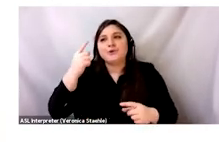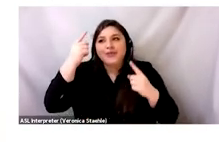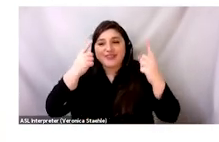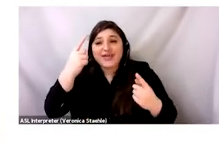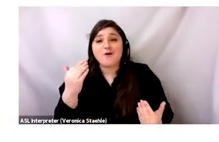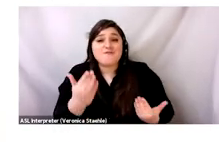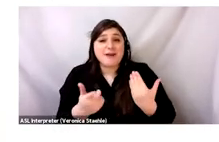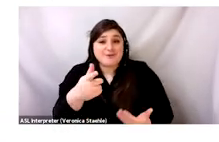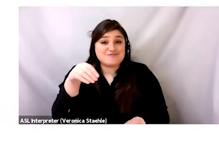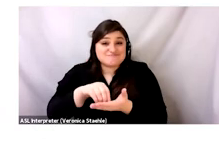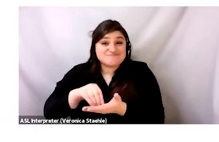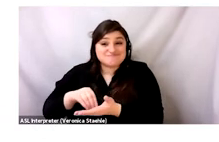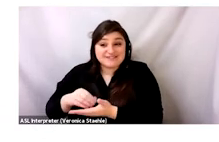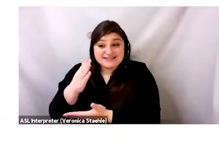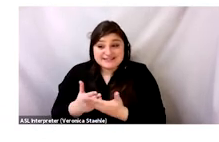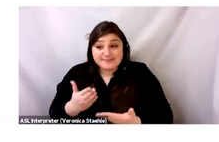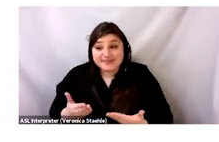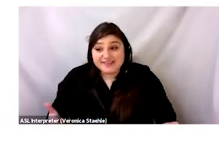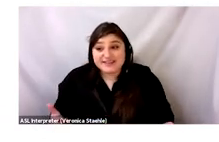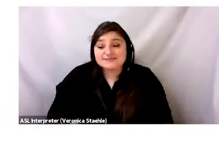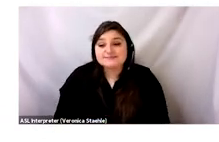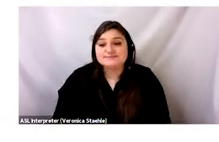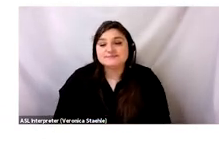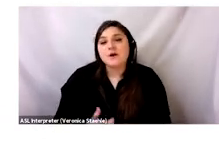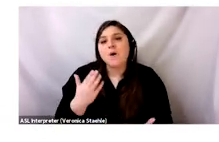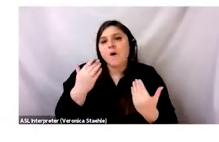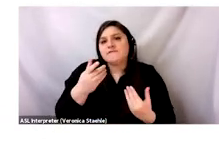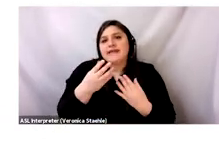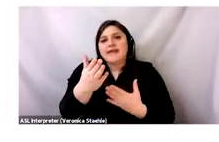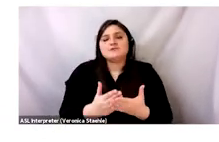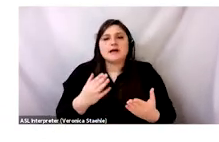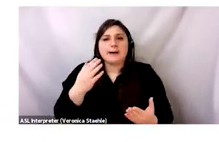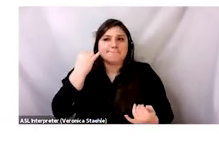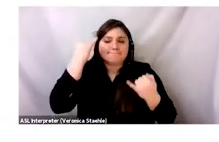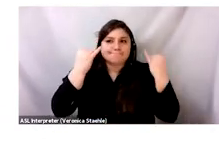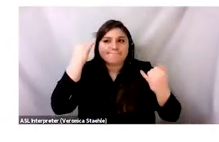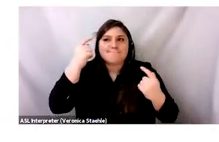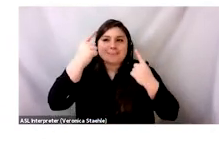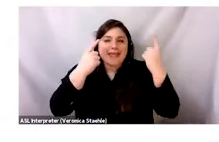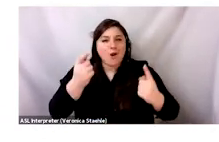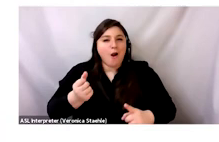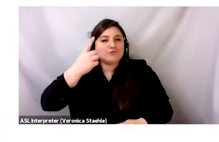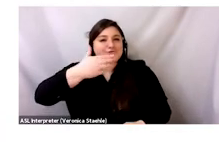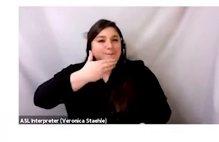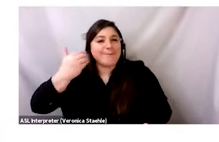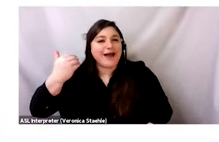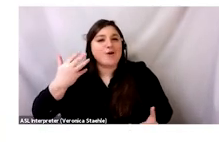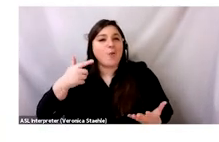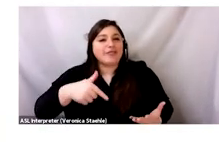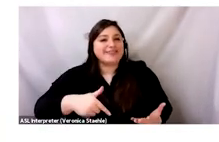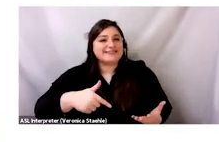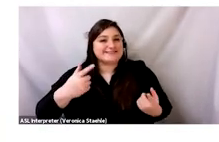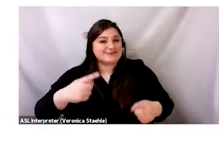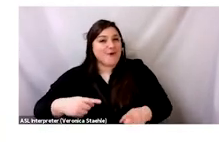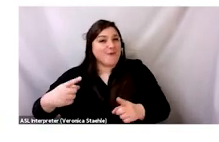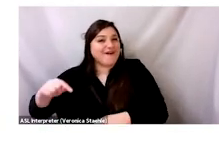who are going to be watching it and maybe take some notes and it would give them some insights as to what we're